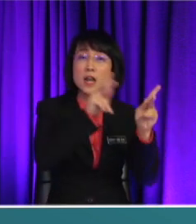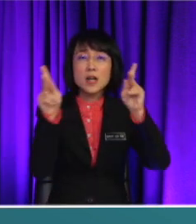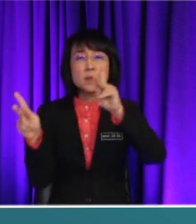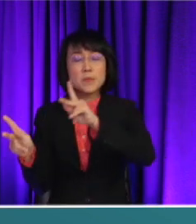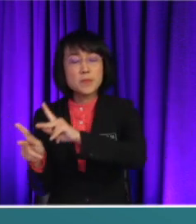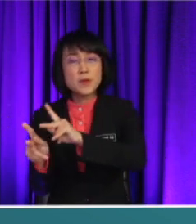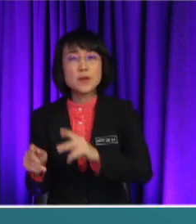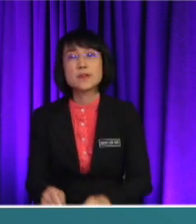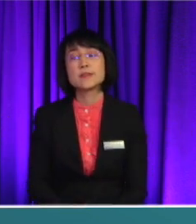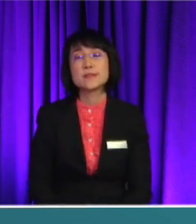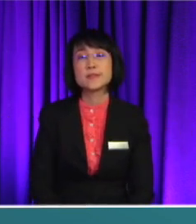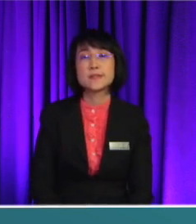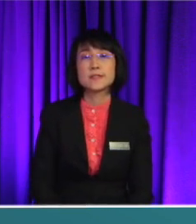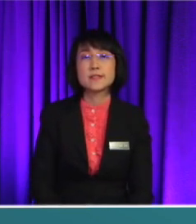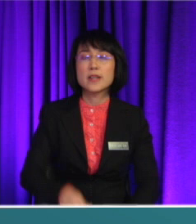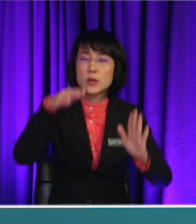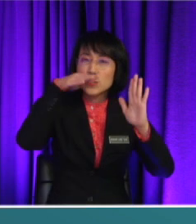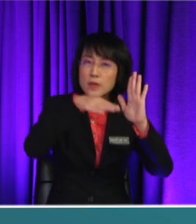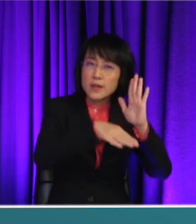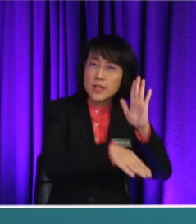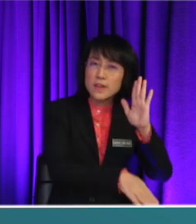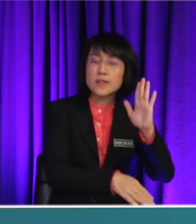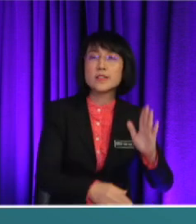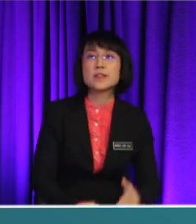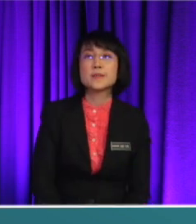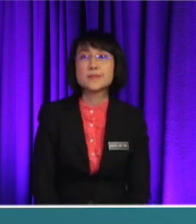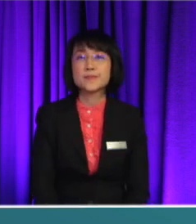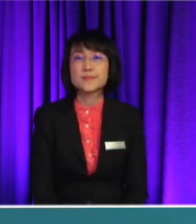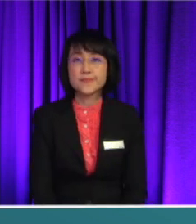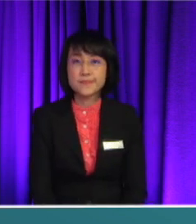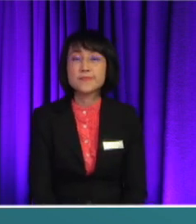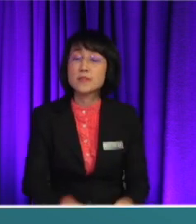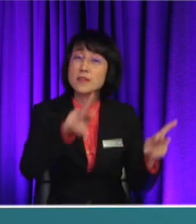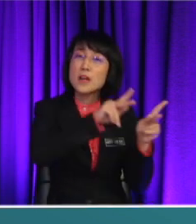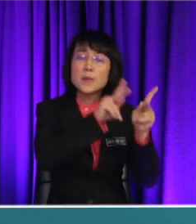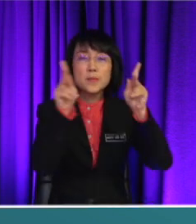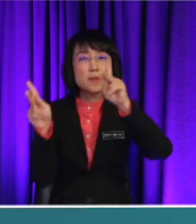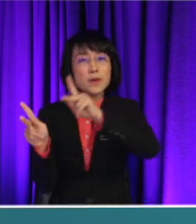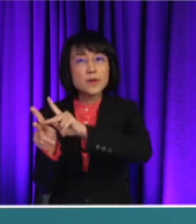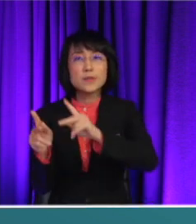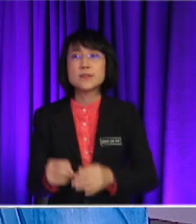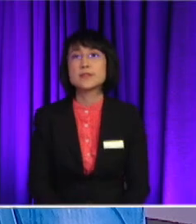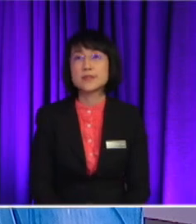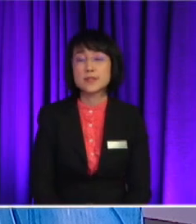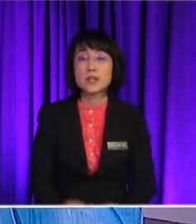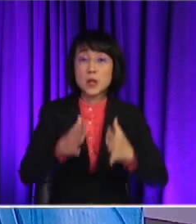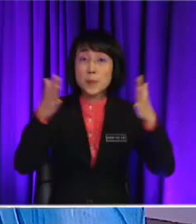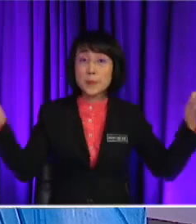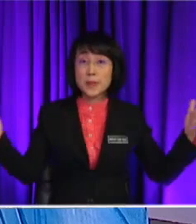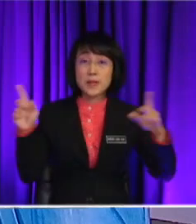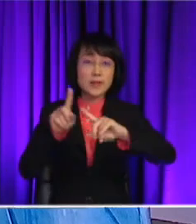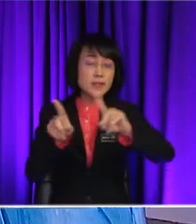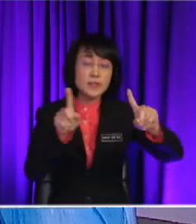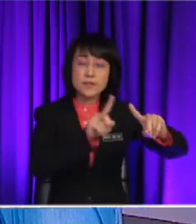underdeveloped areas such as villages or the countryside So, there is a huge difference between